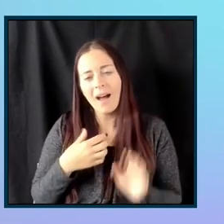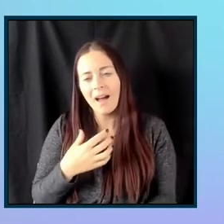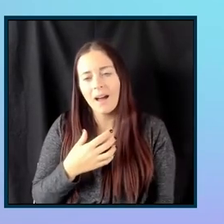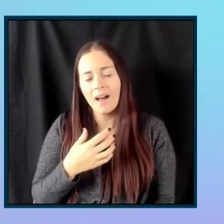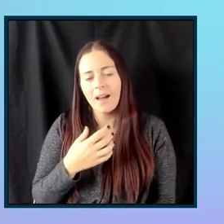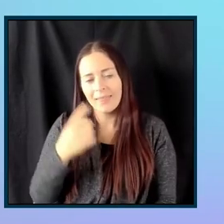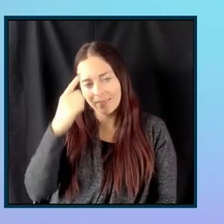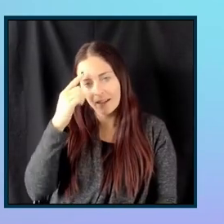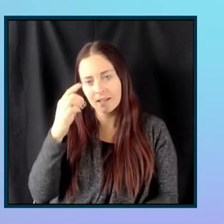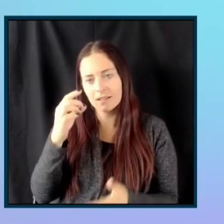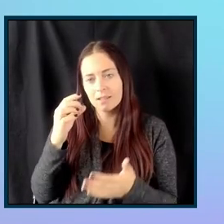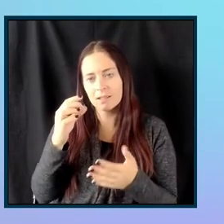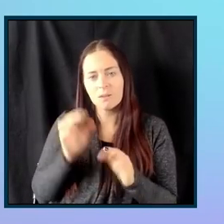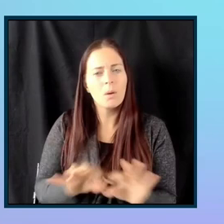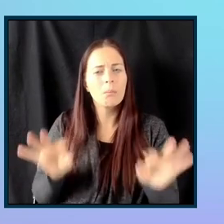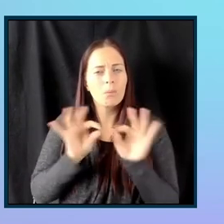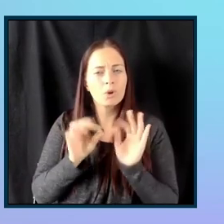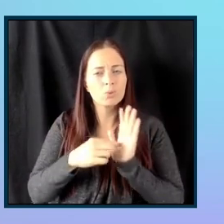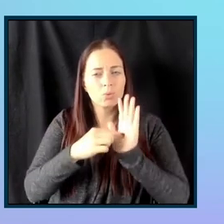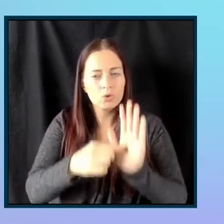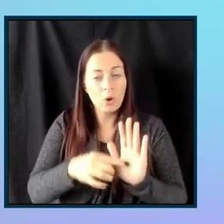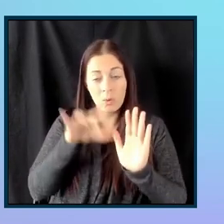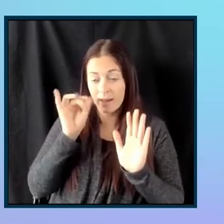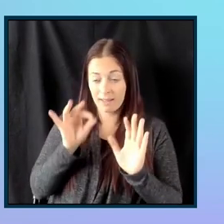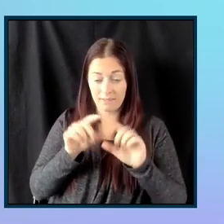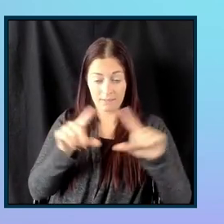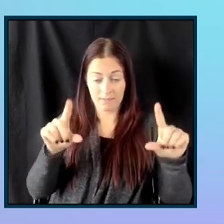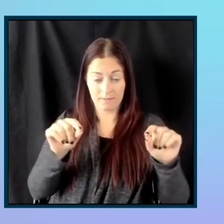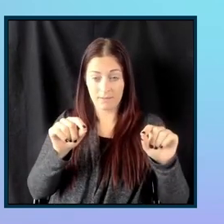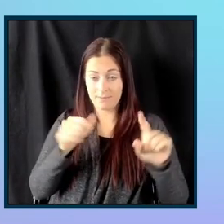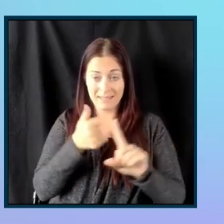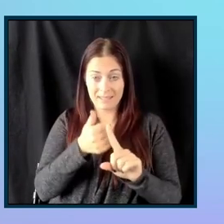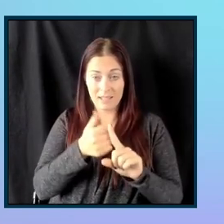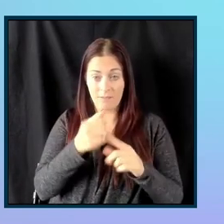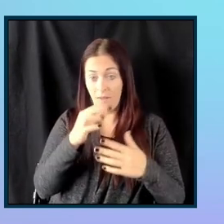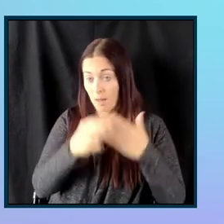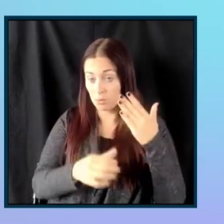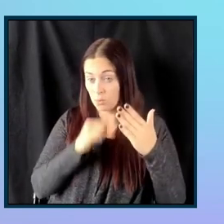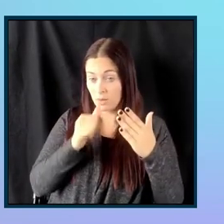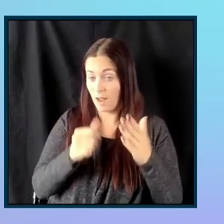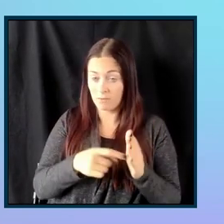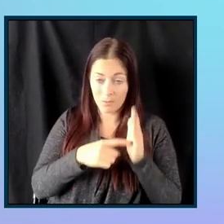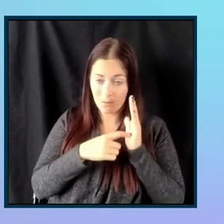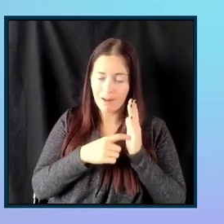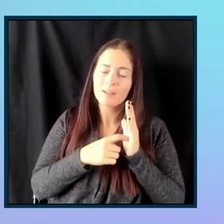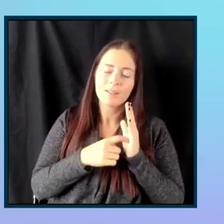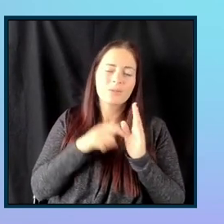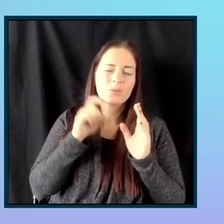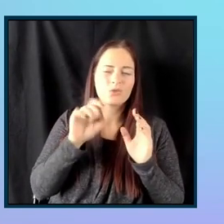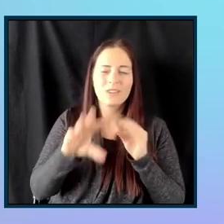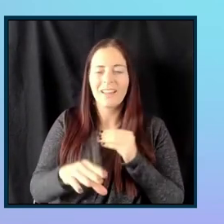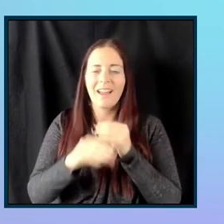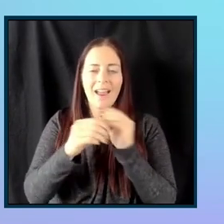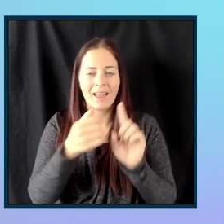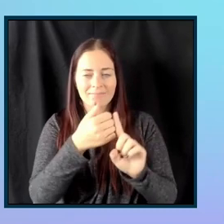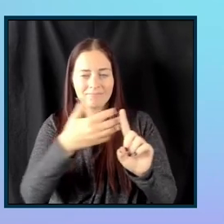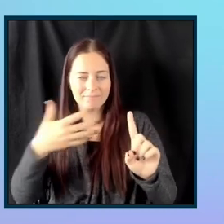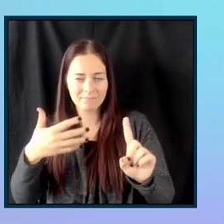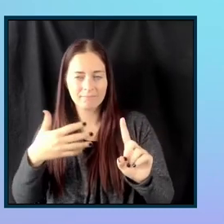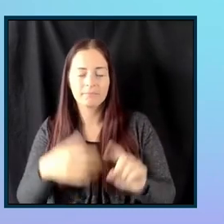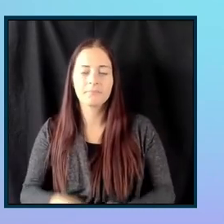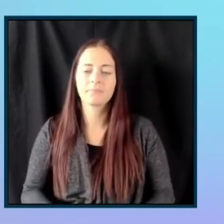out optional fields instead. That way they know that what they can skip. So, that would be my recommendation. Okay,